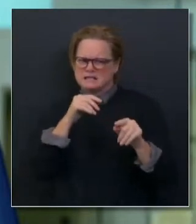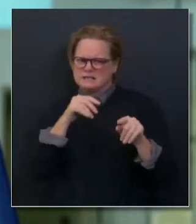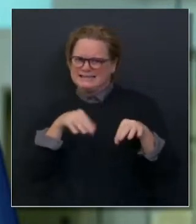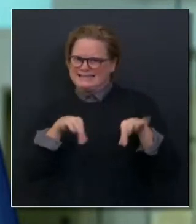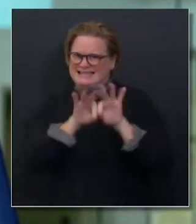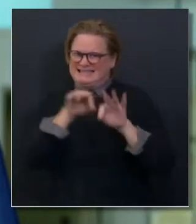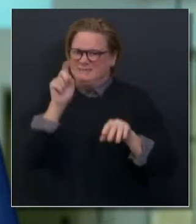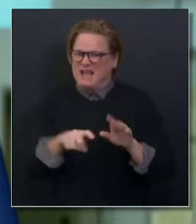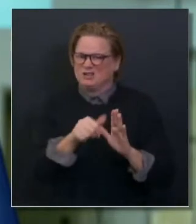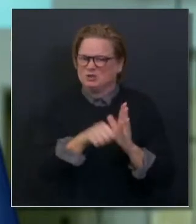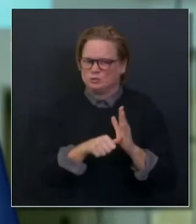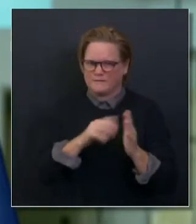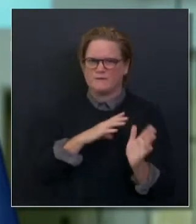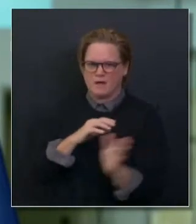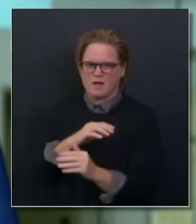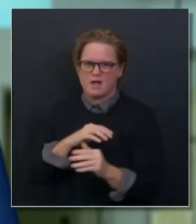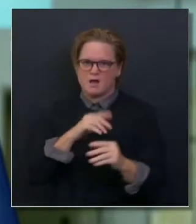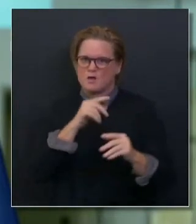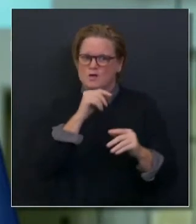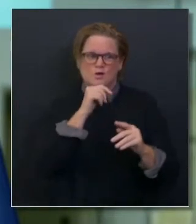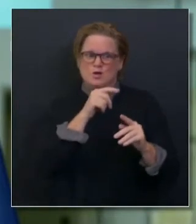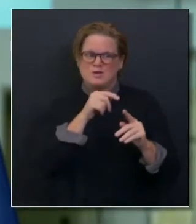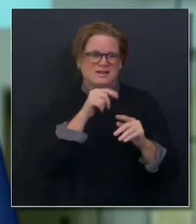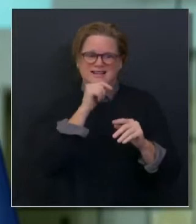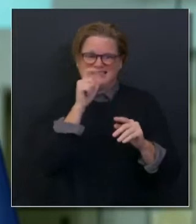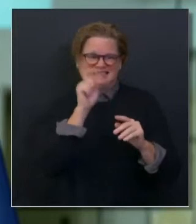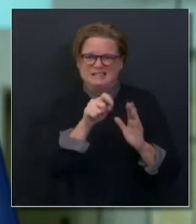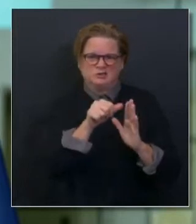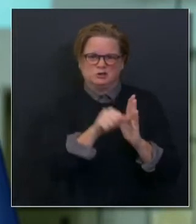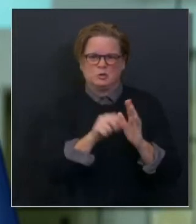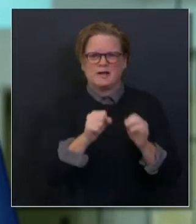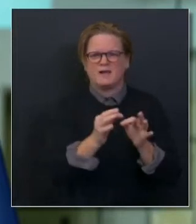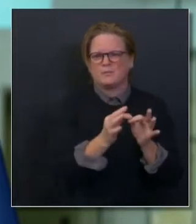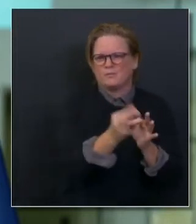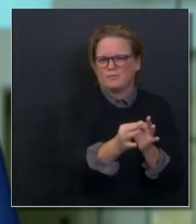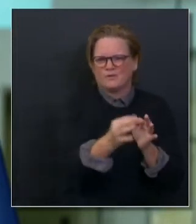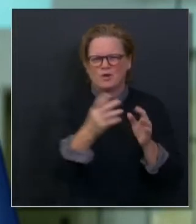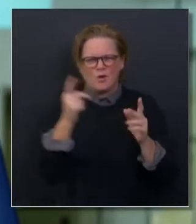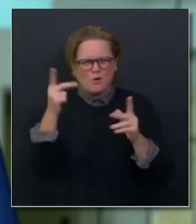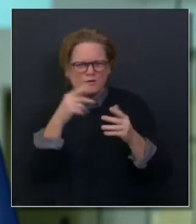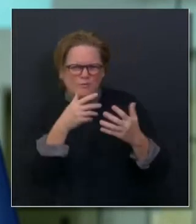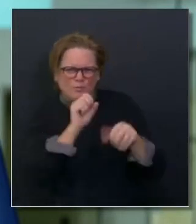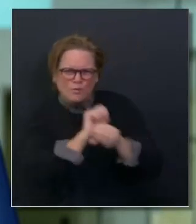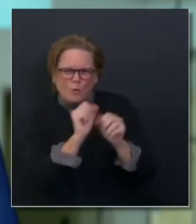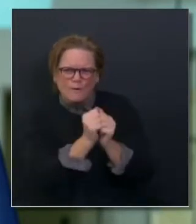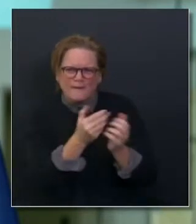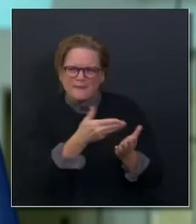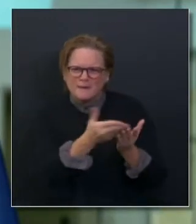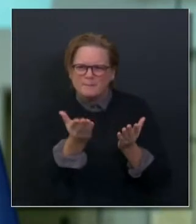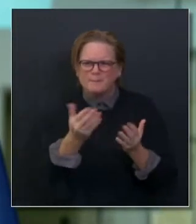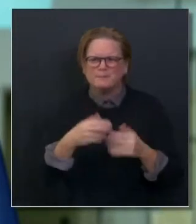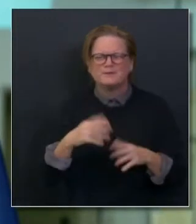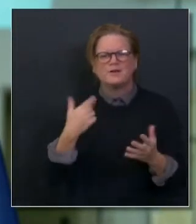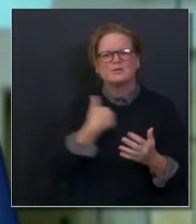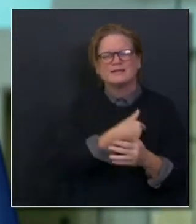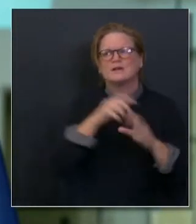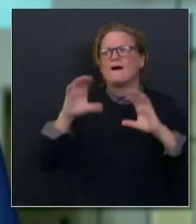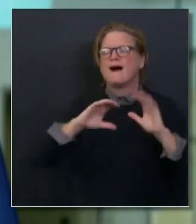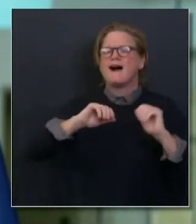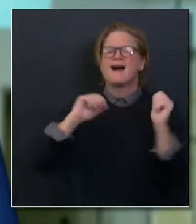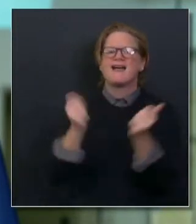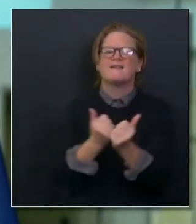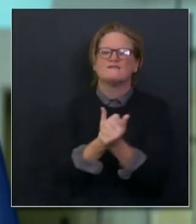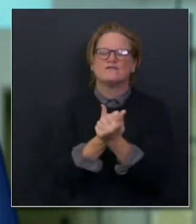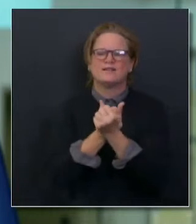within the health care delivery system. So these surge plans have been well considered. Many of them have been